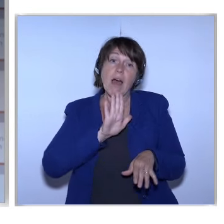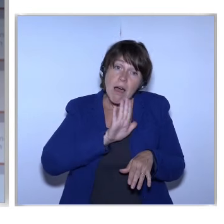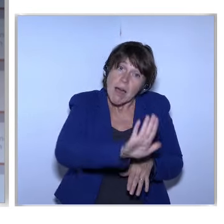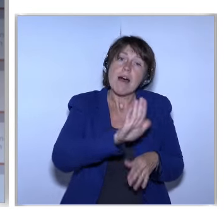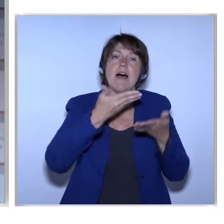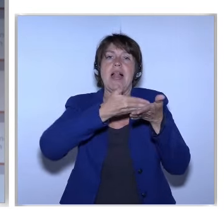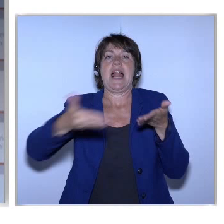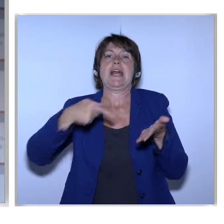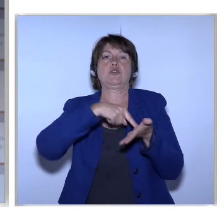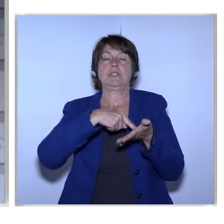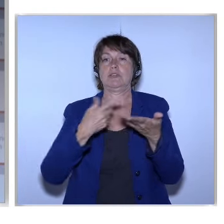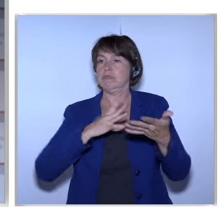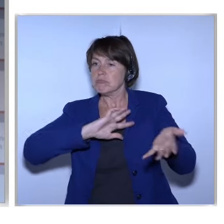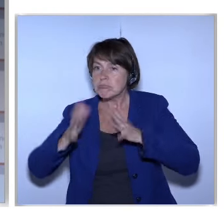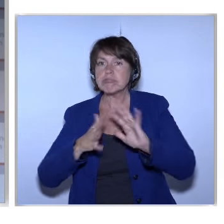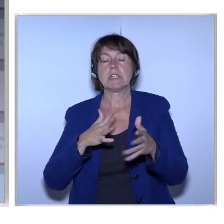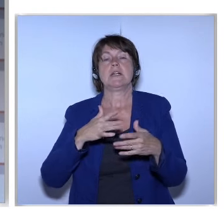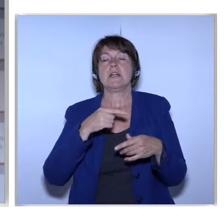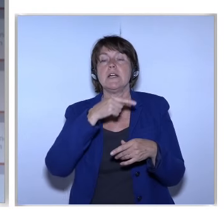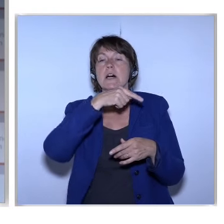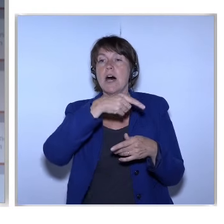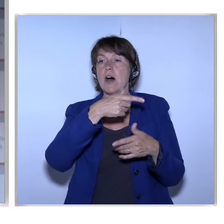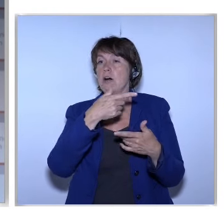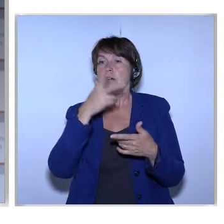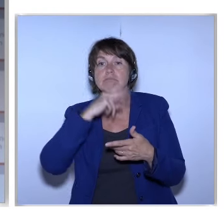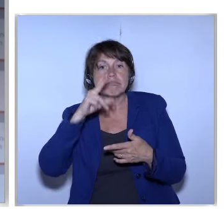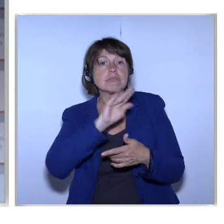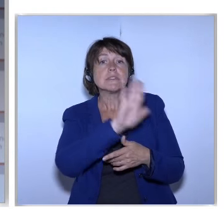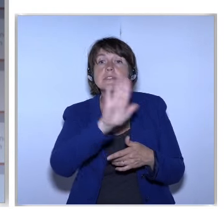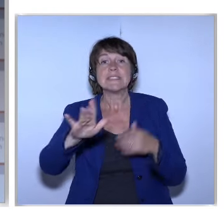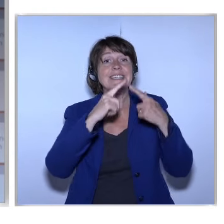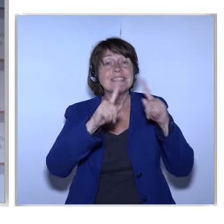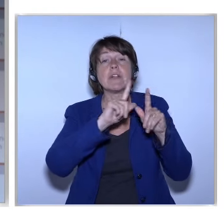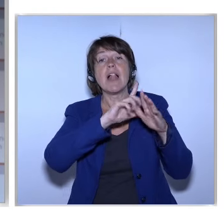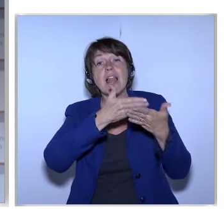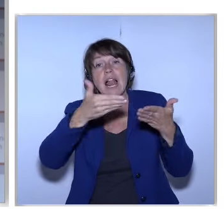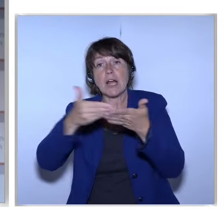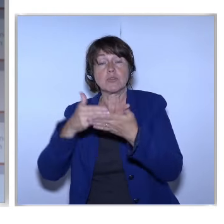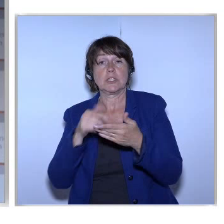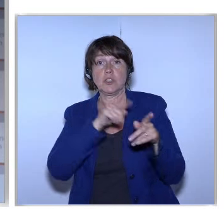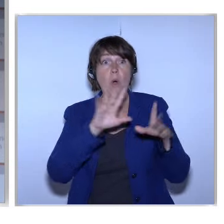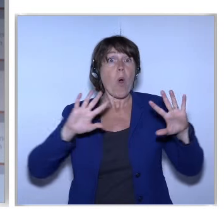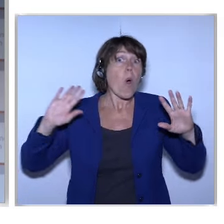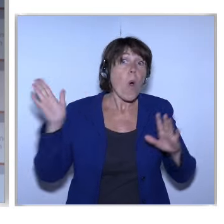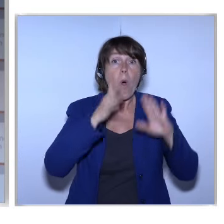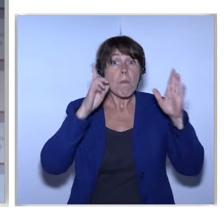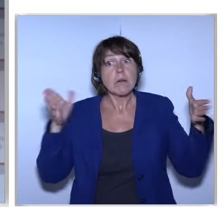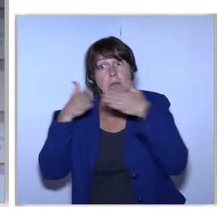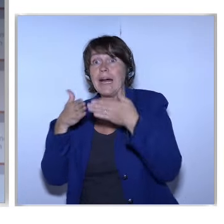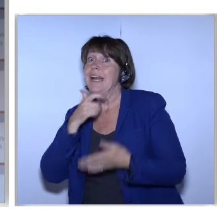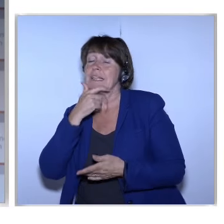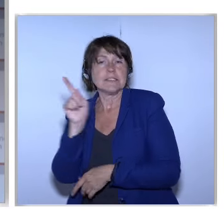cloud for Europe A cloud for science And I think we're Beginning now Next week in Brussels Already before the end Of the